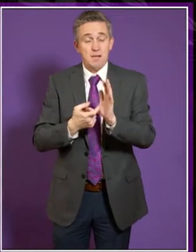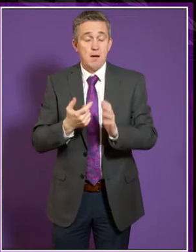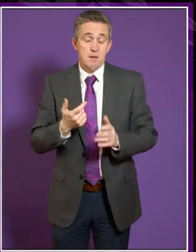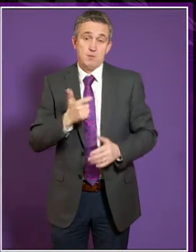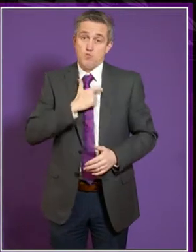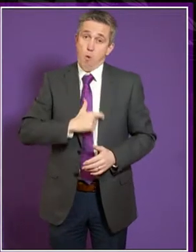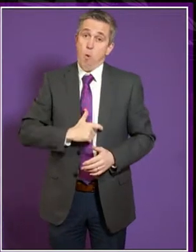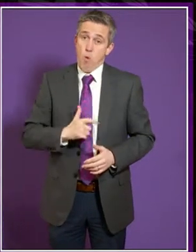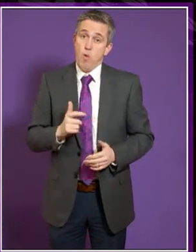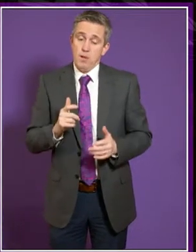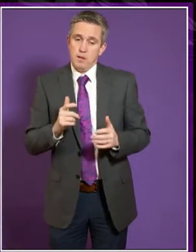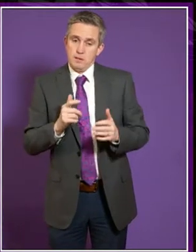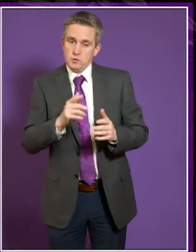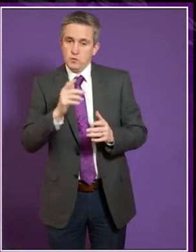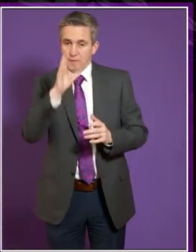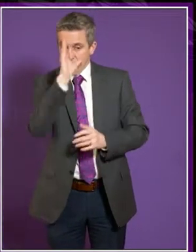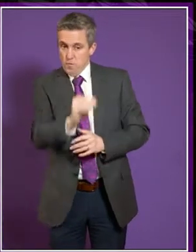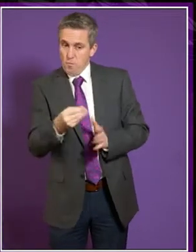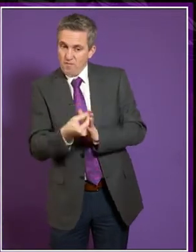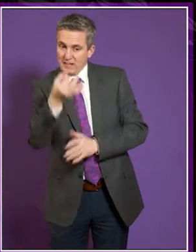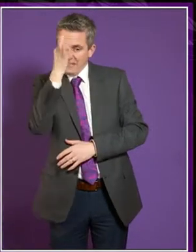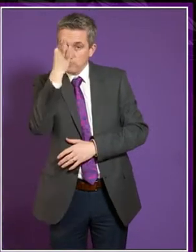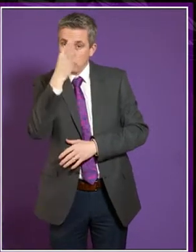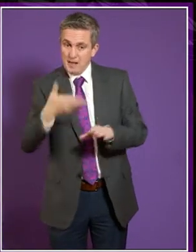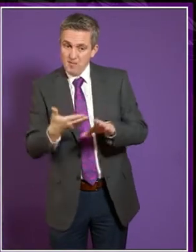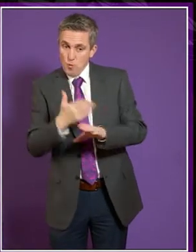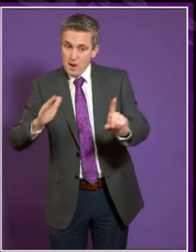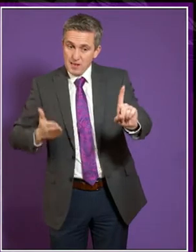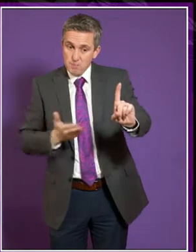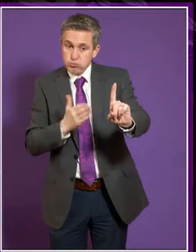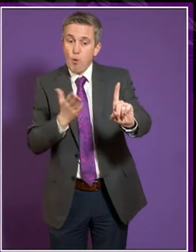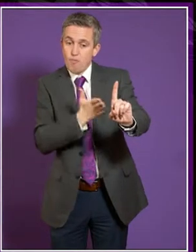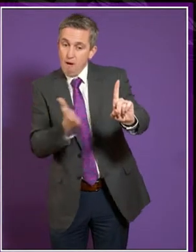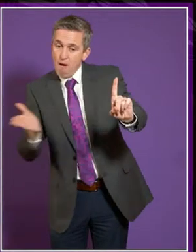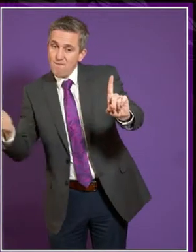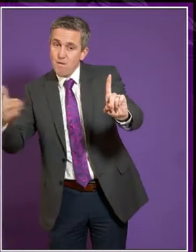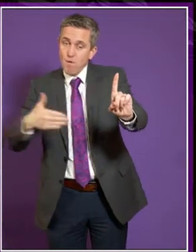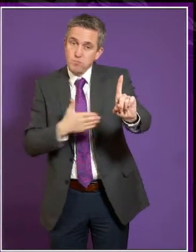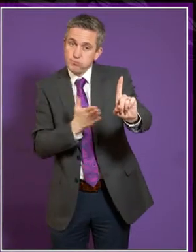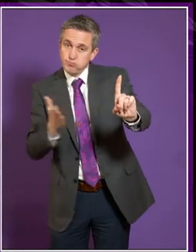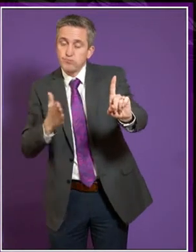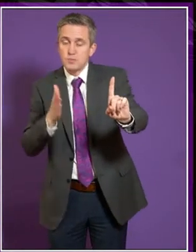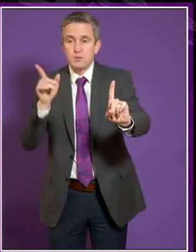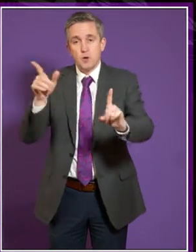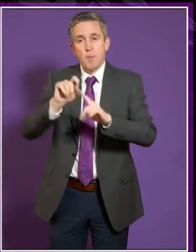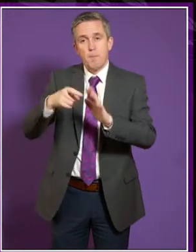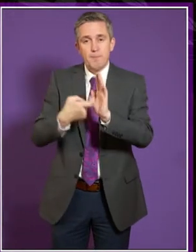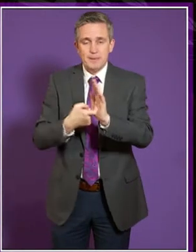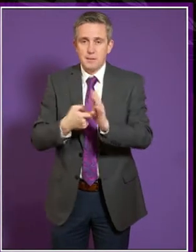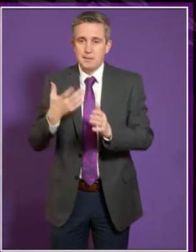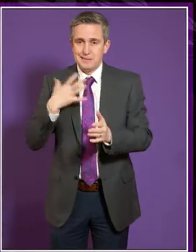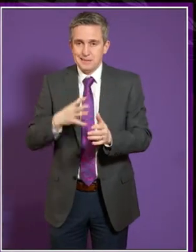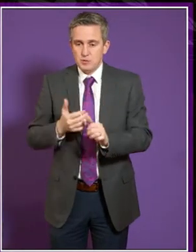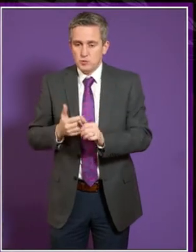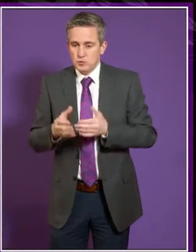the Funding Council is either doing enough or not doing enough or is doing the right things or the wrong things. And similarly with government. So I think